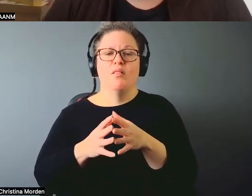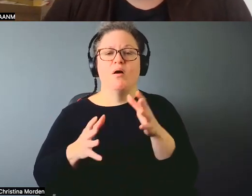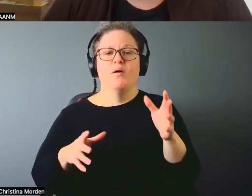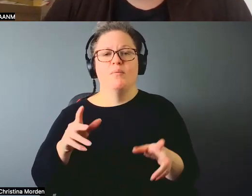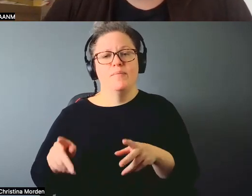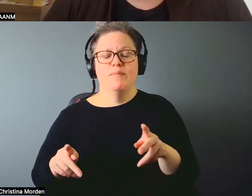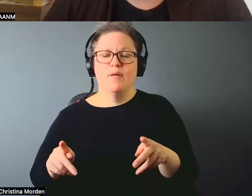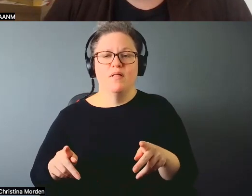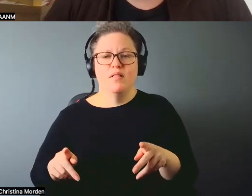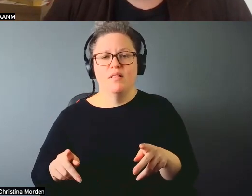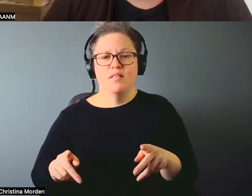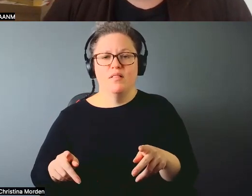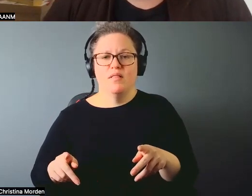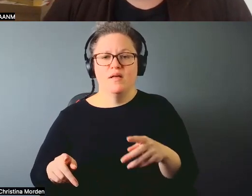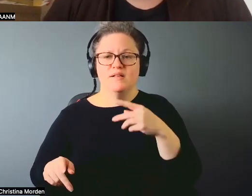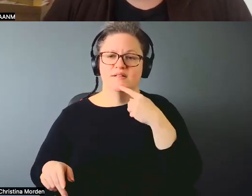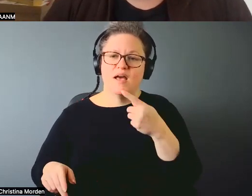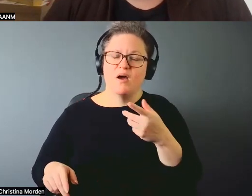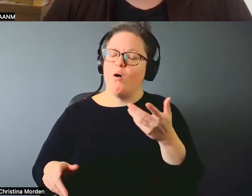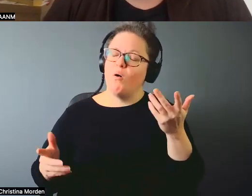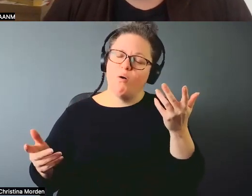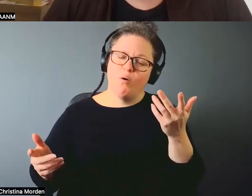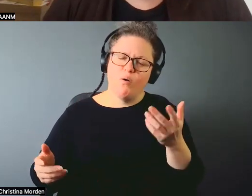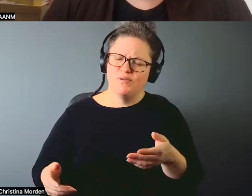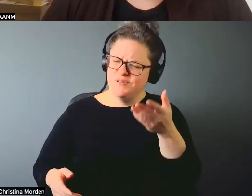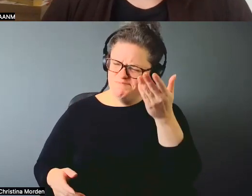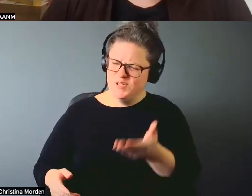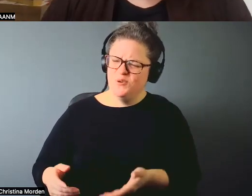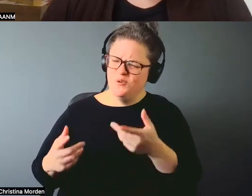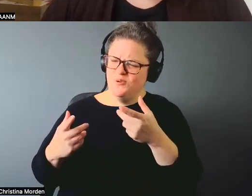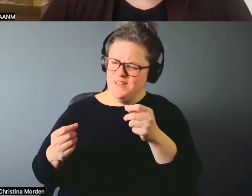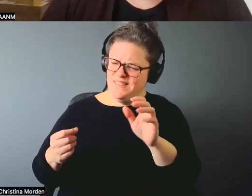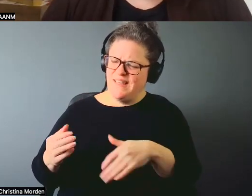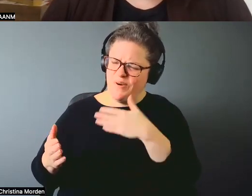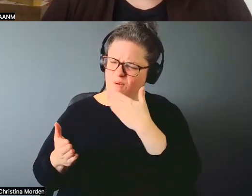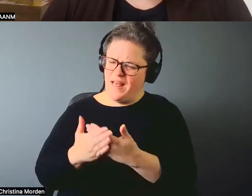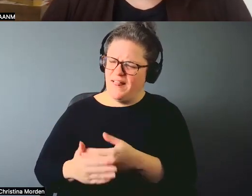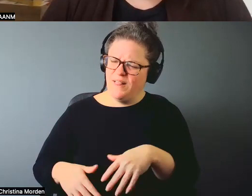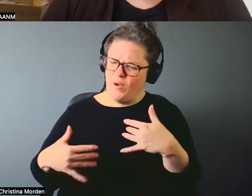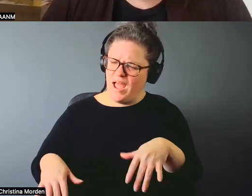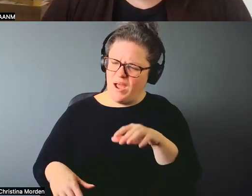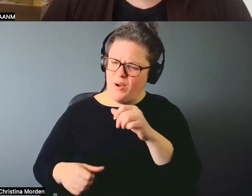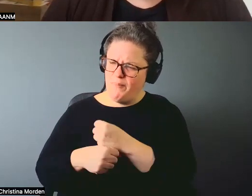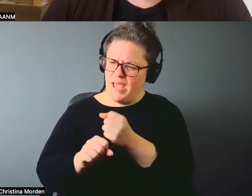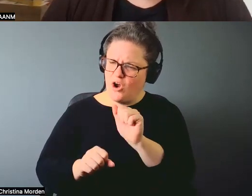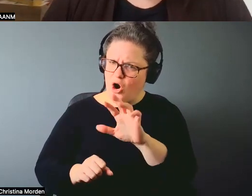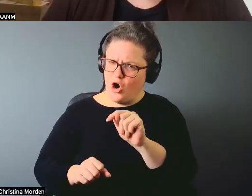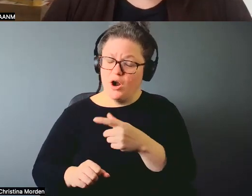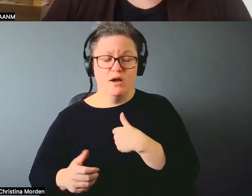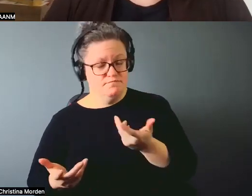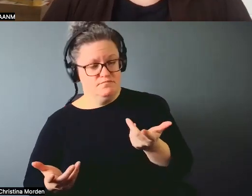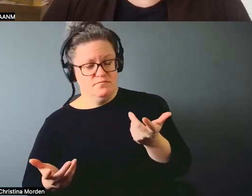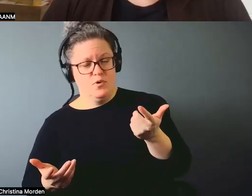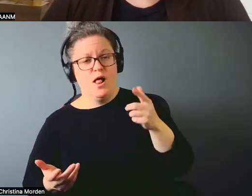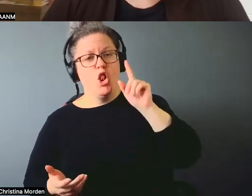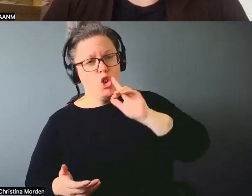you know, like you just did that so well. Like, look at you, you know, you've got your art and like, well, you know what, I'm glad I made it look easy,